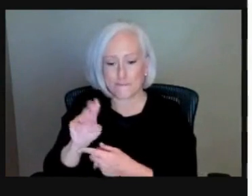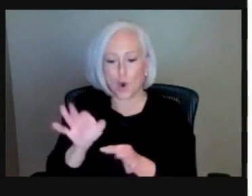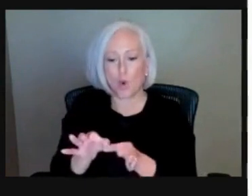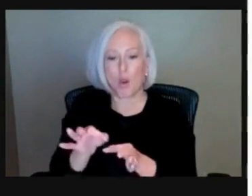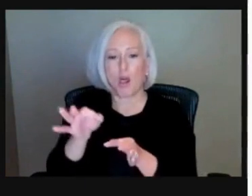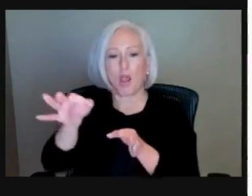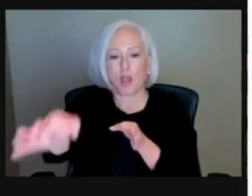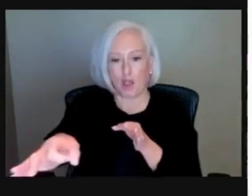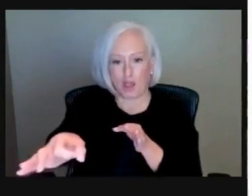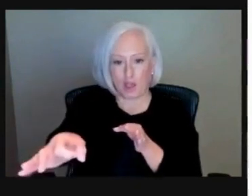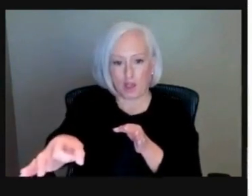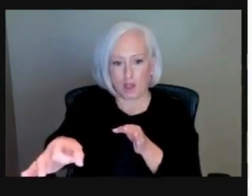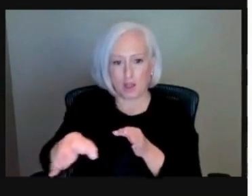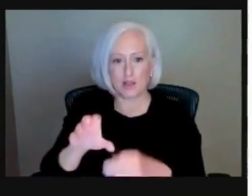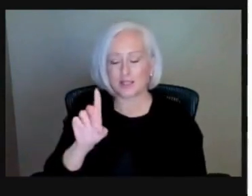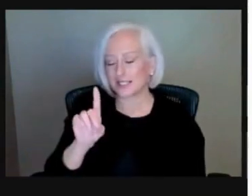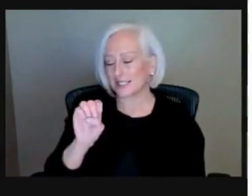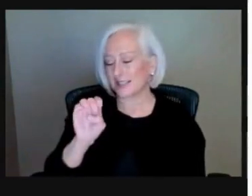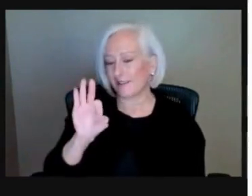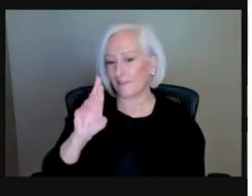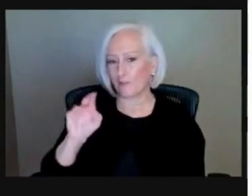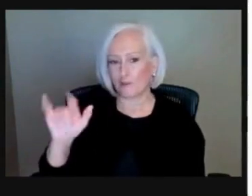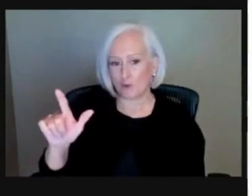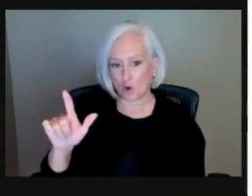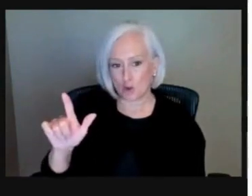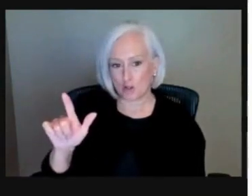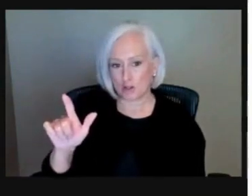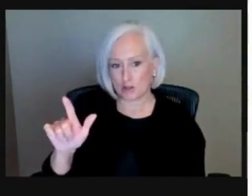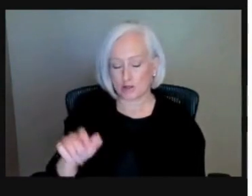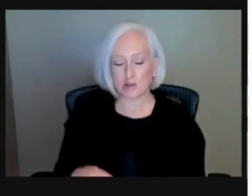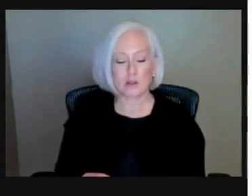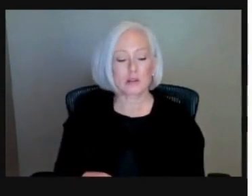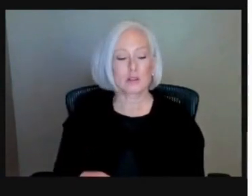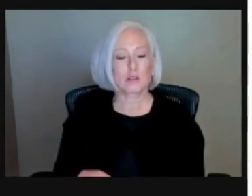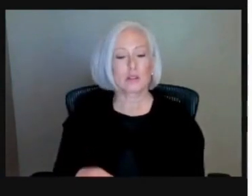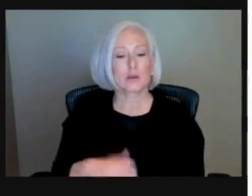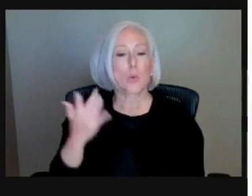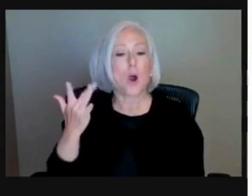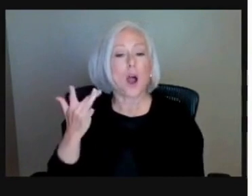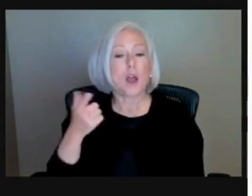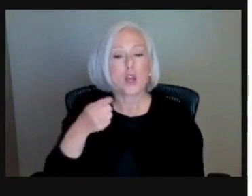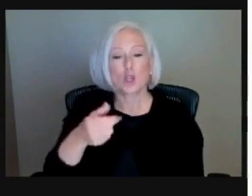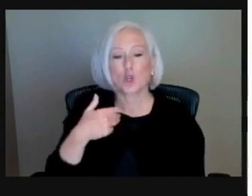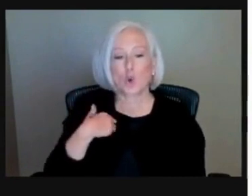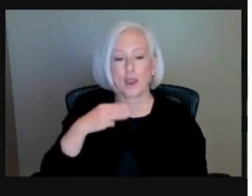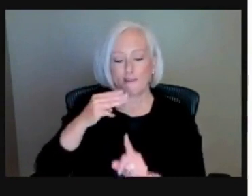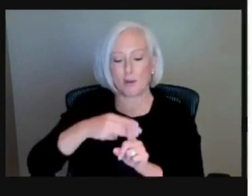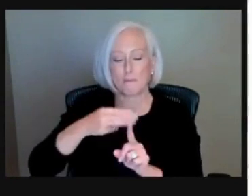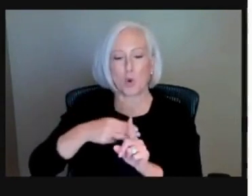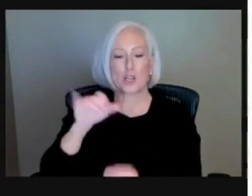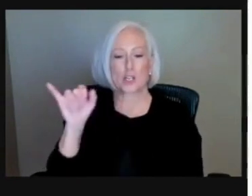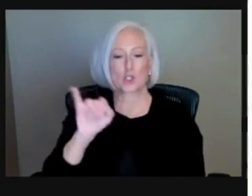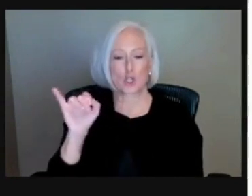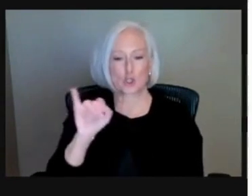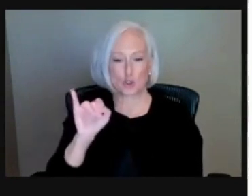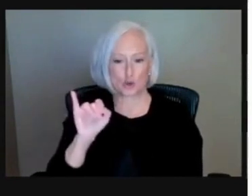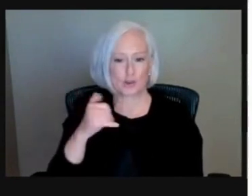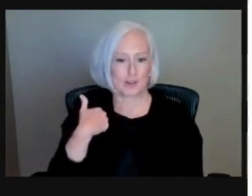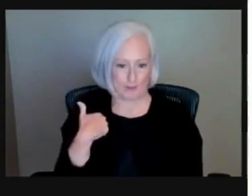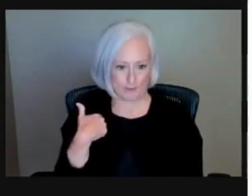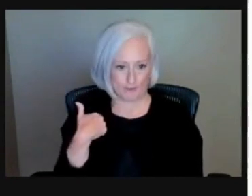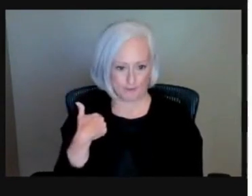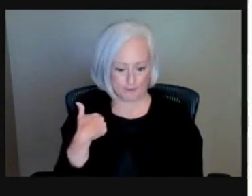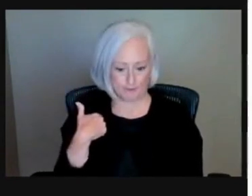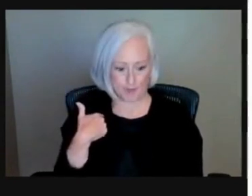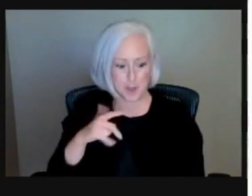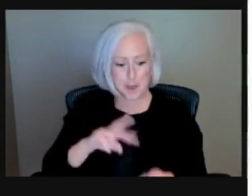in this situation, because there's mortgage insurance in place, that mortgage insurance will pay the past